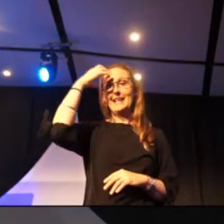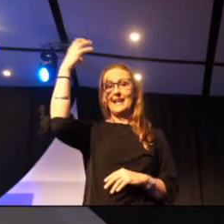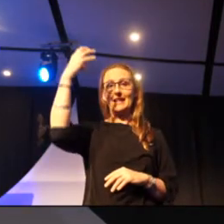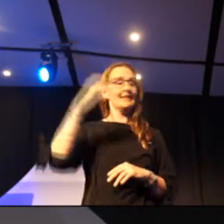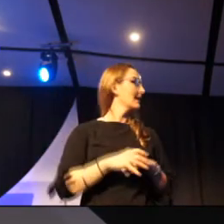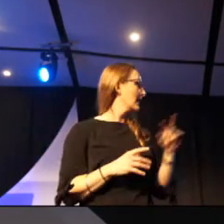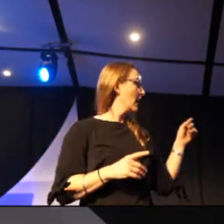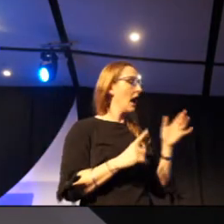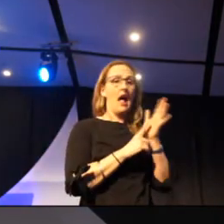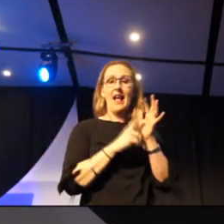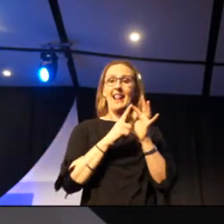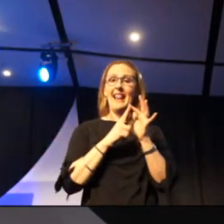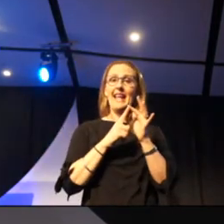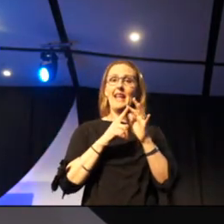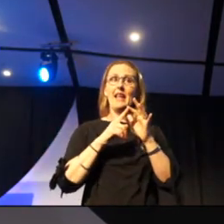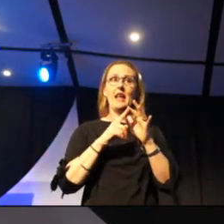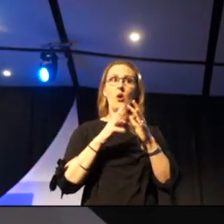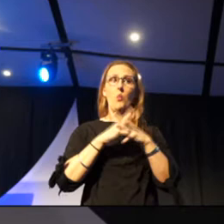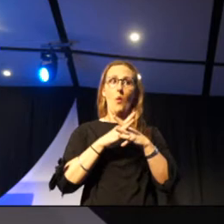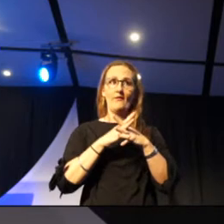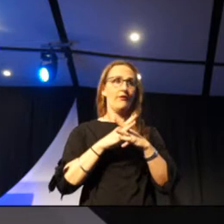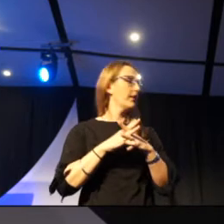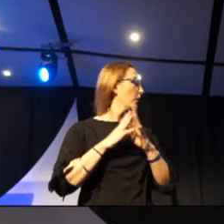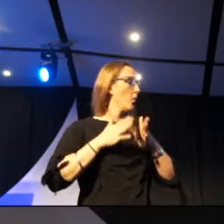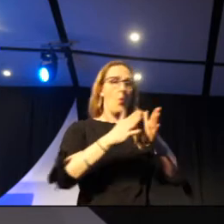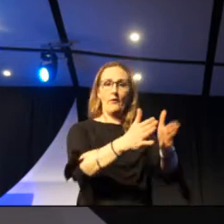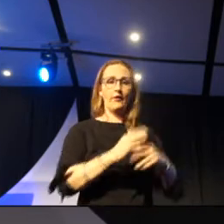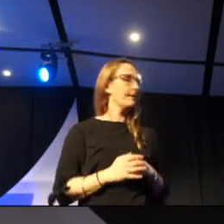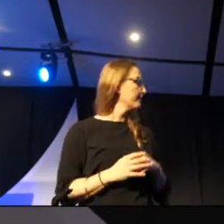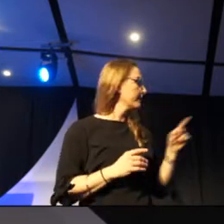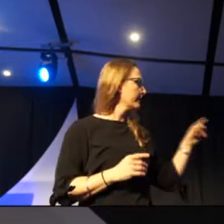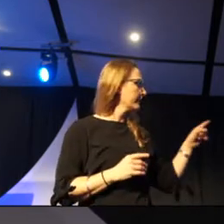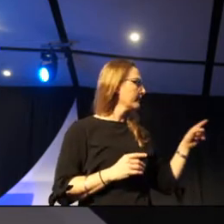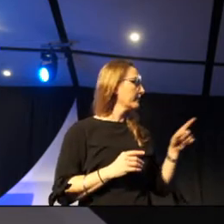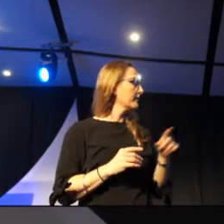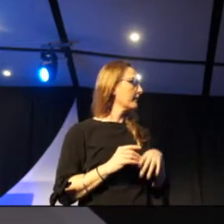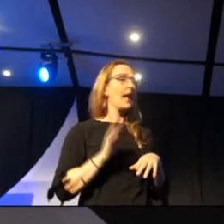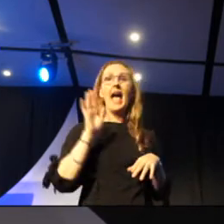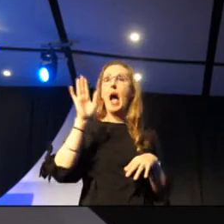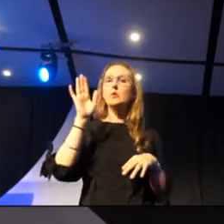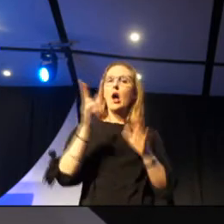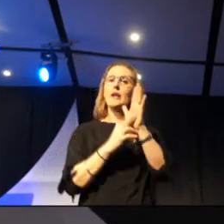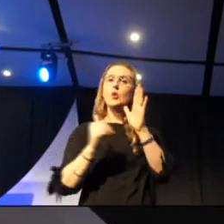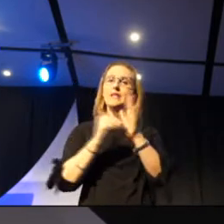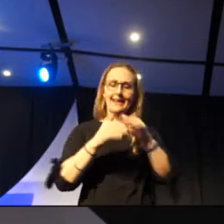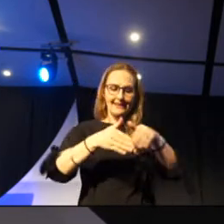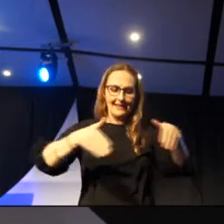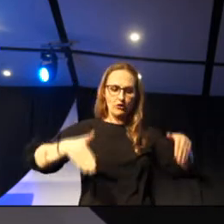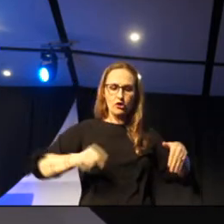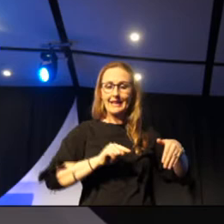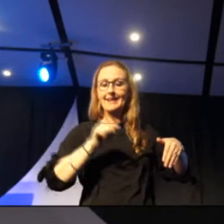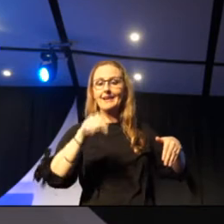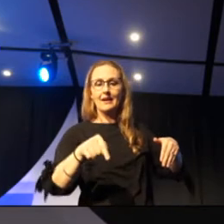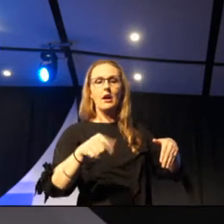This is out at sea, just outside of the New Zealand territorial boundary with some